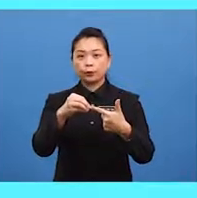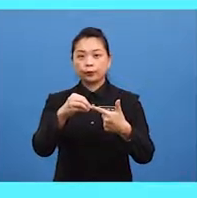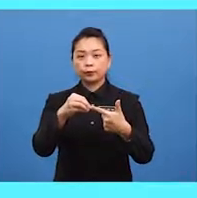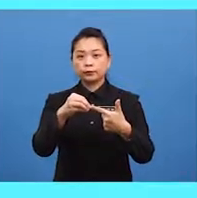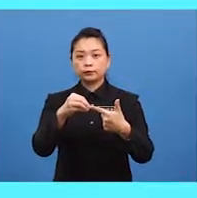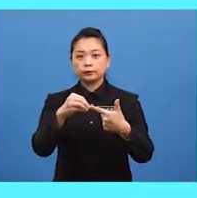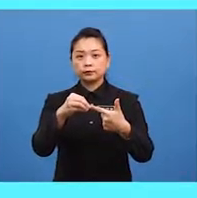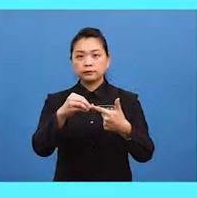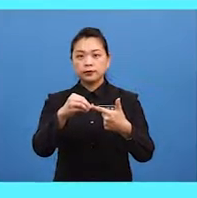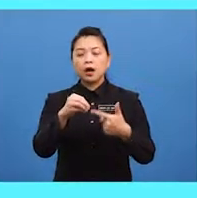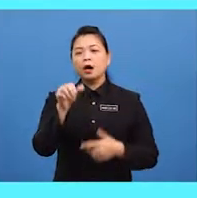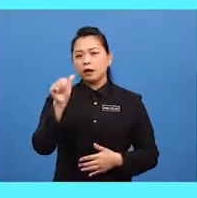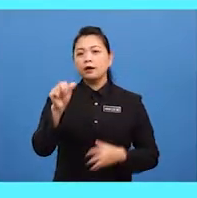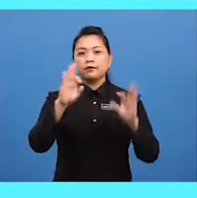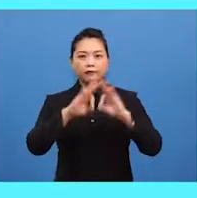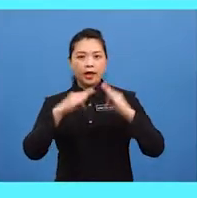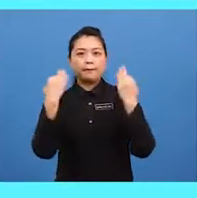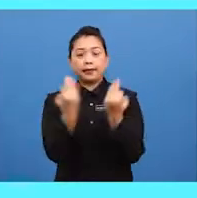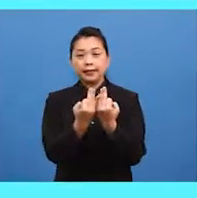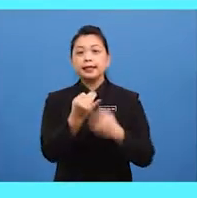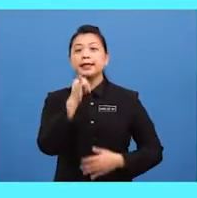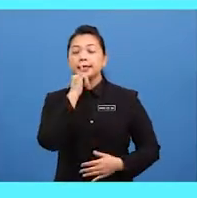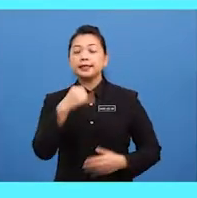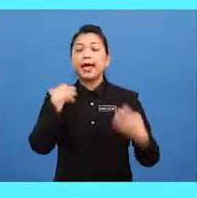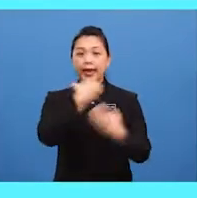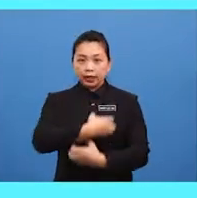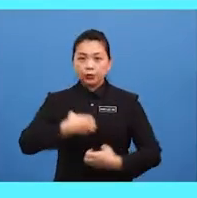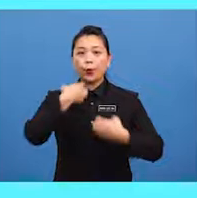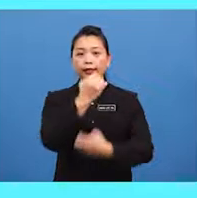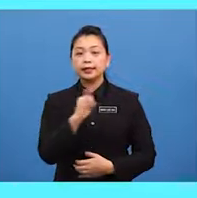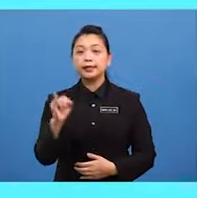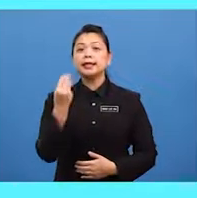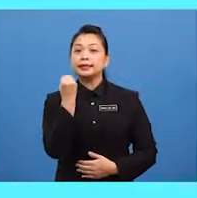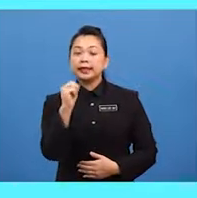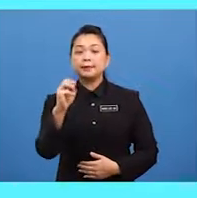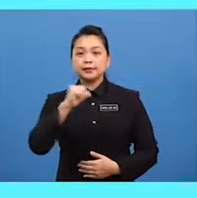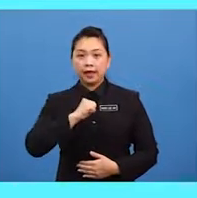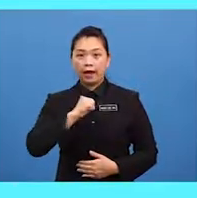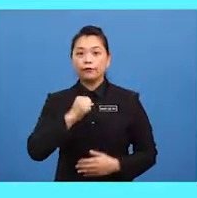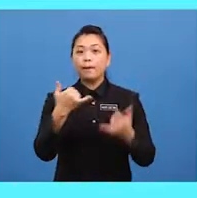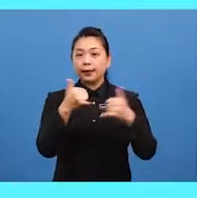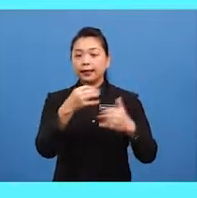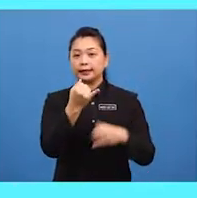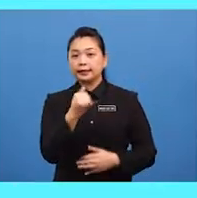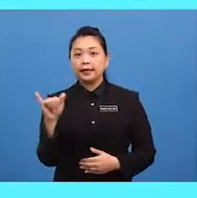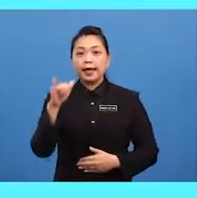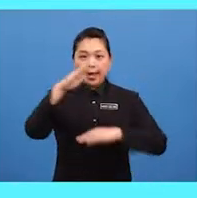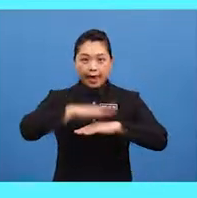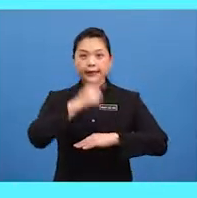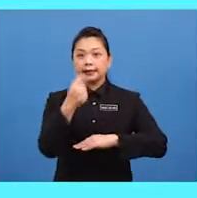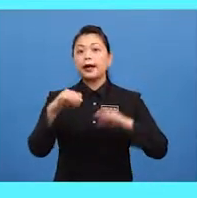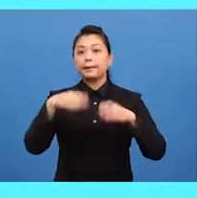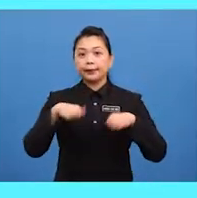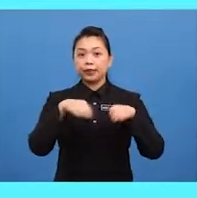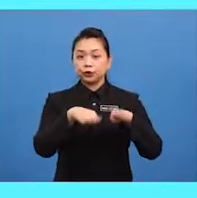A family is enjoying themselves playing at the beach. That's